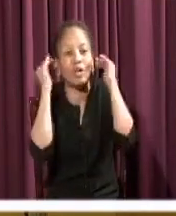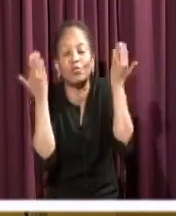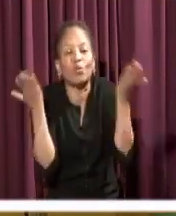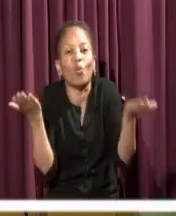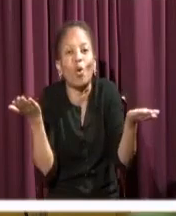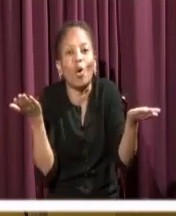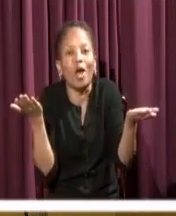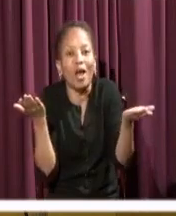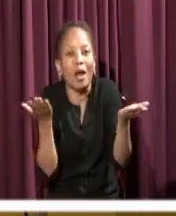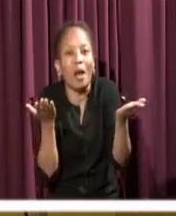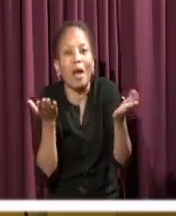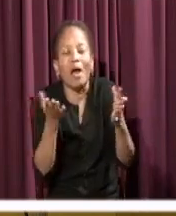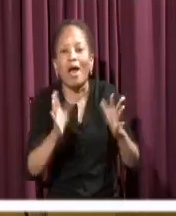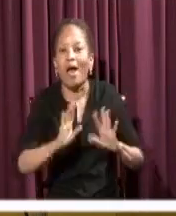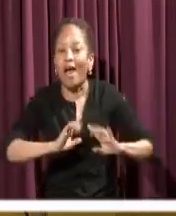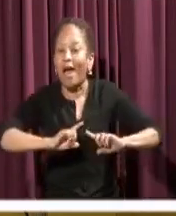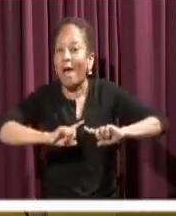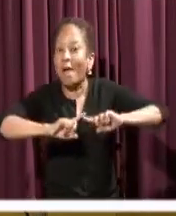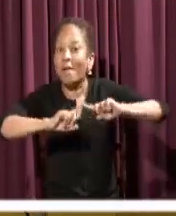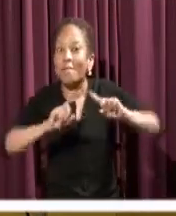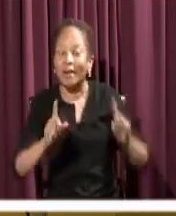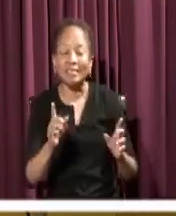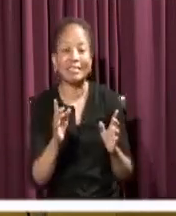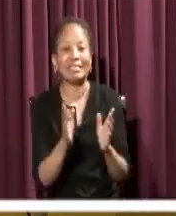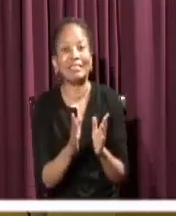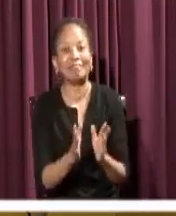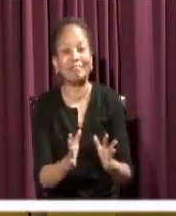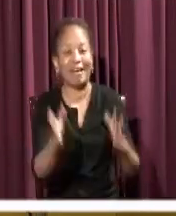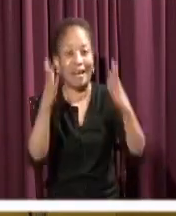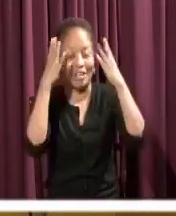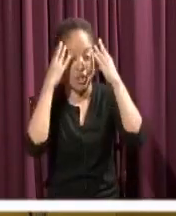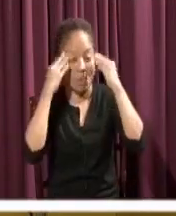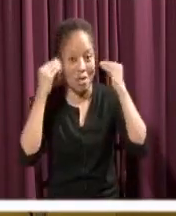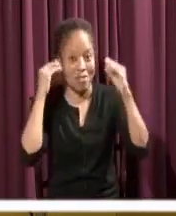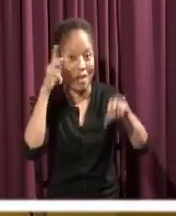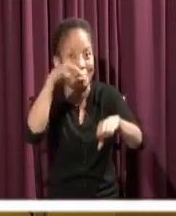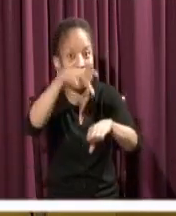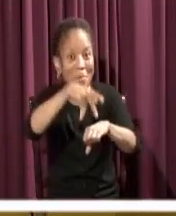Because the other story is a story of husbands.